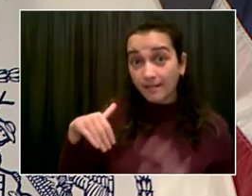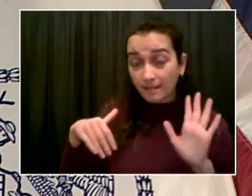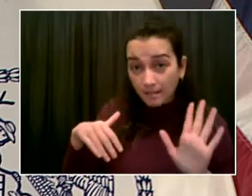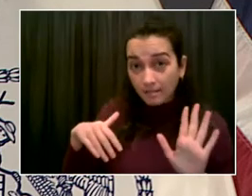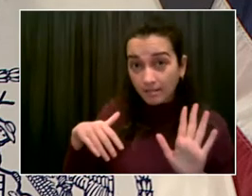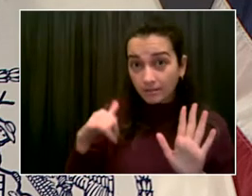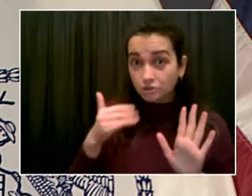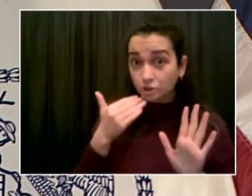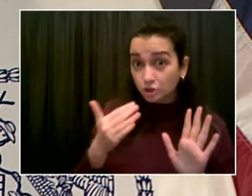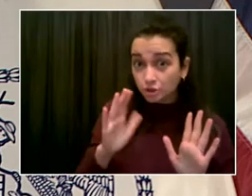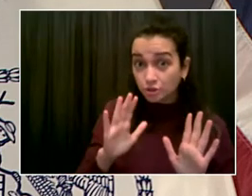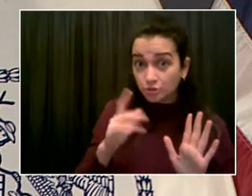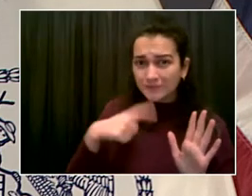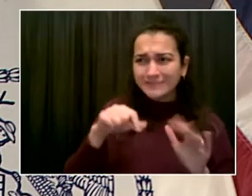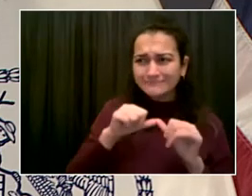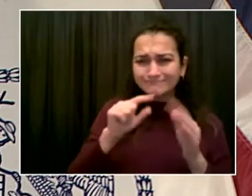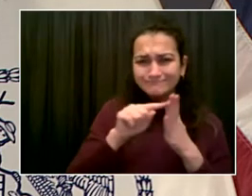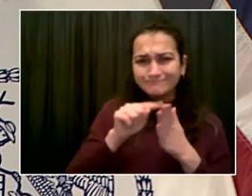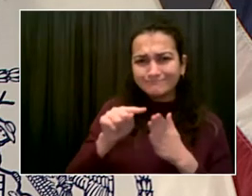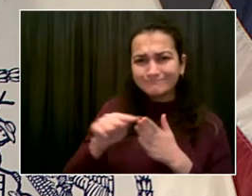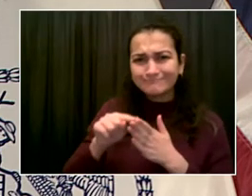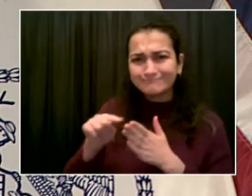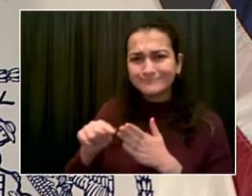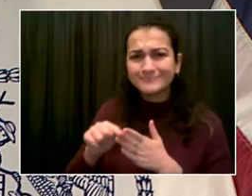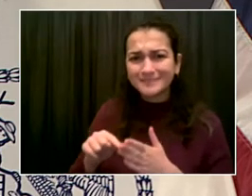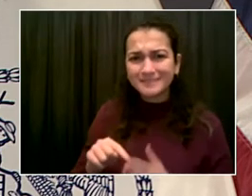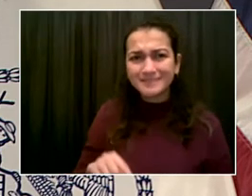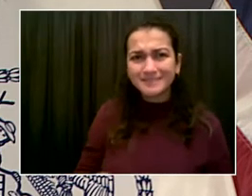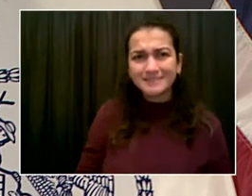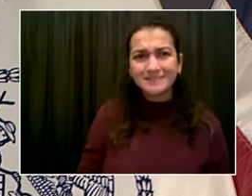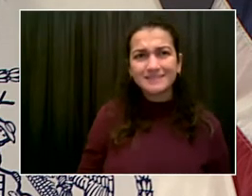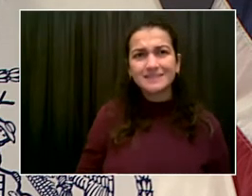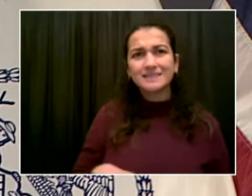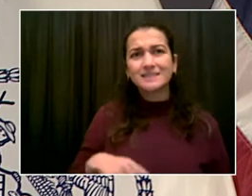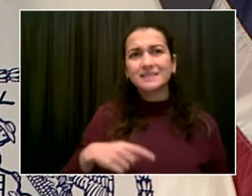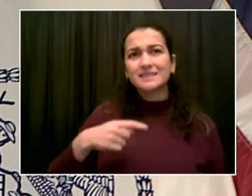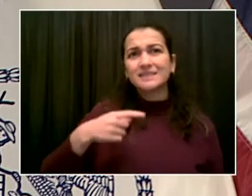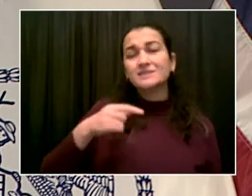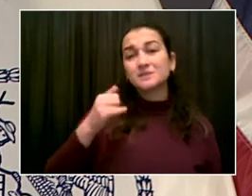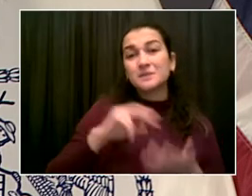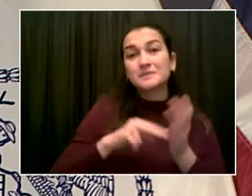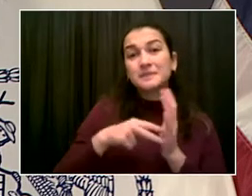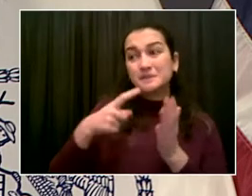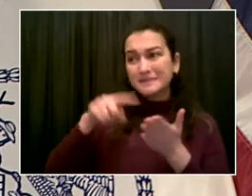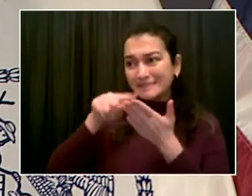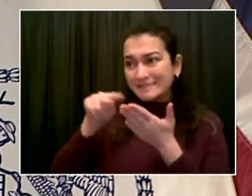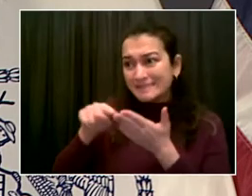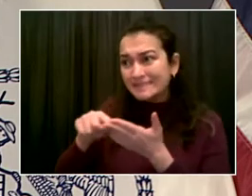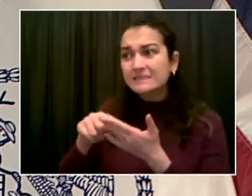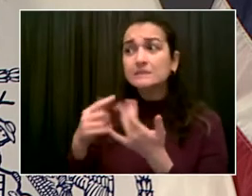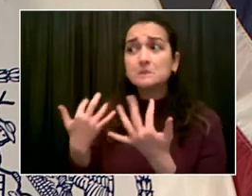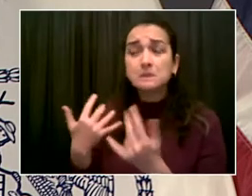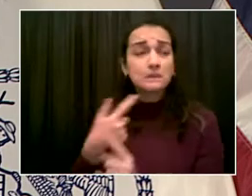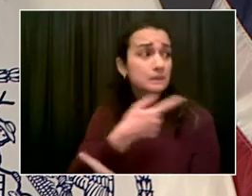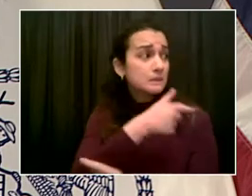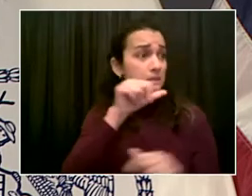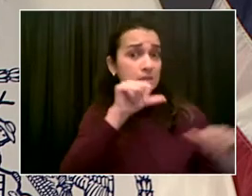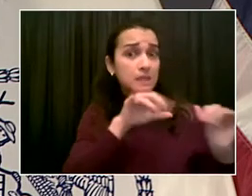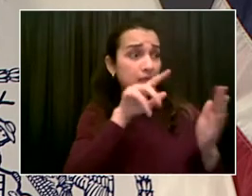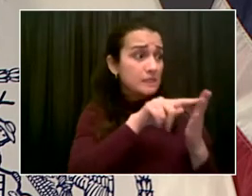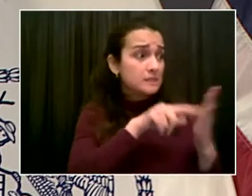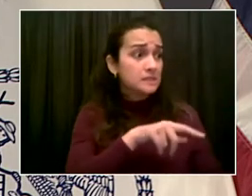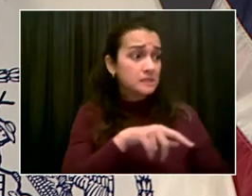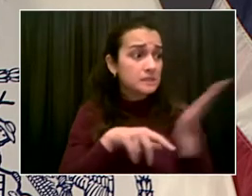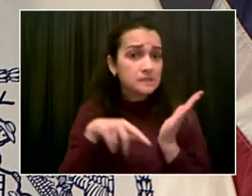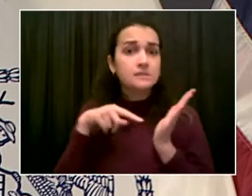to get information and prepare. In terms of travel, the thing we need is a vaccination mandate